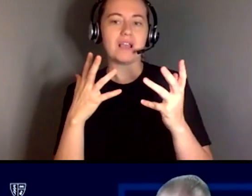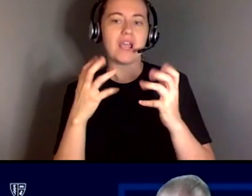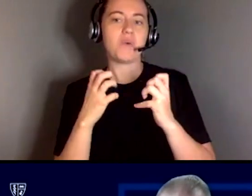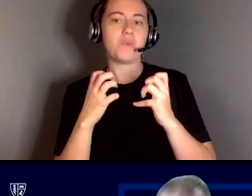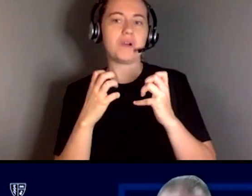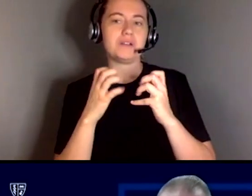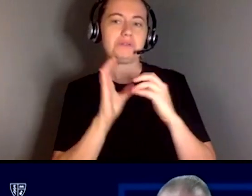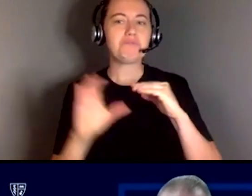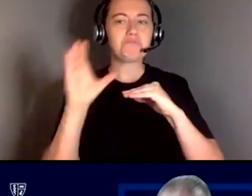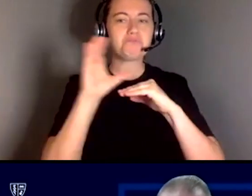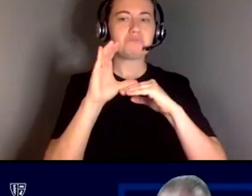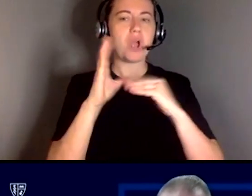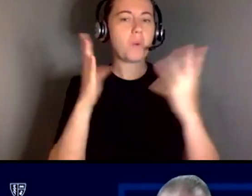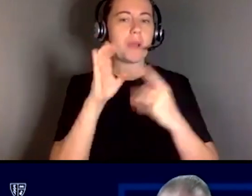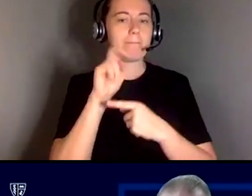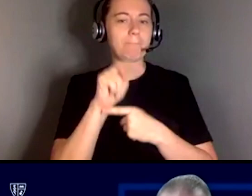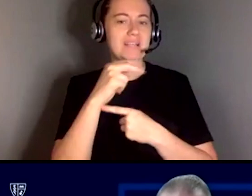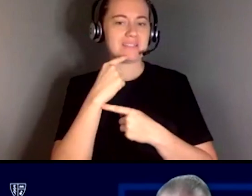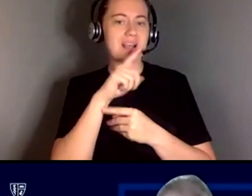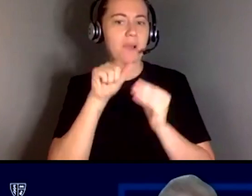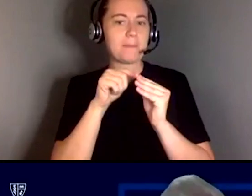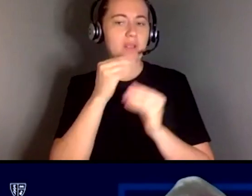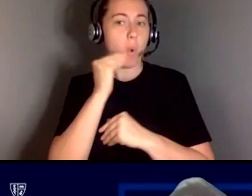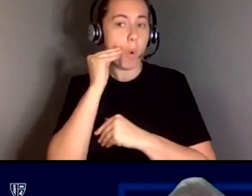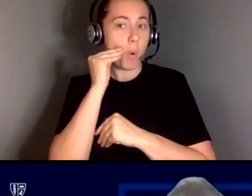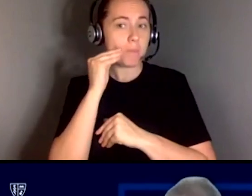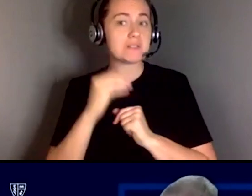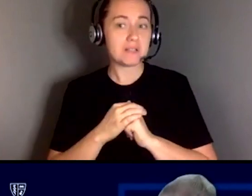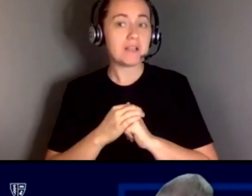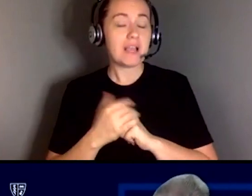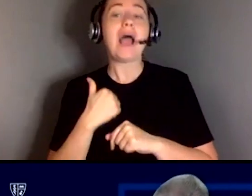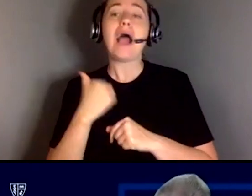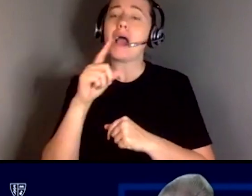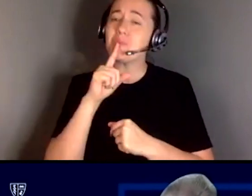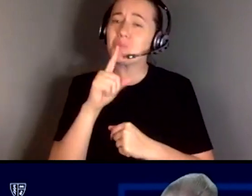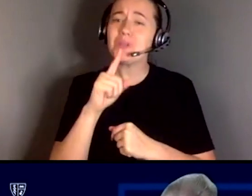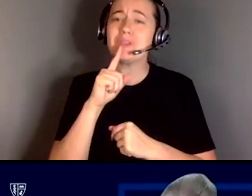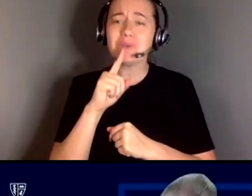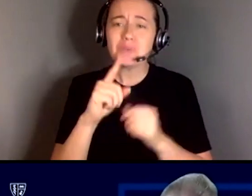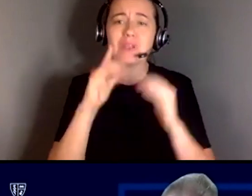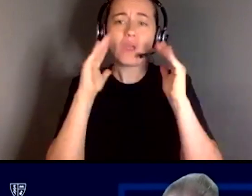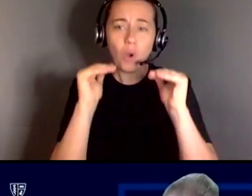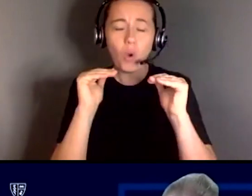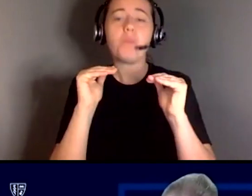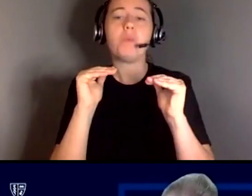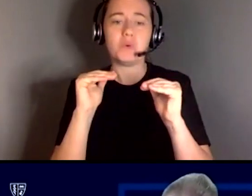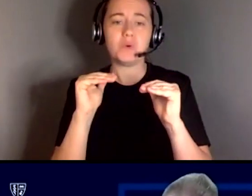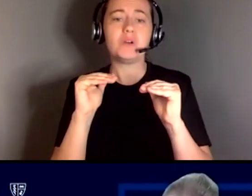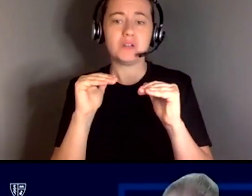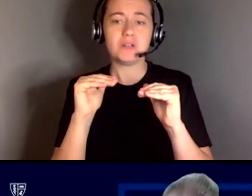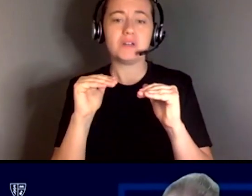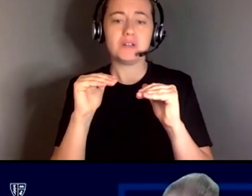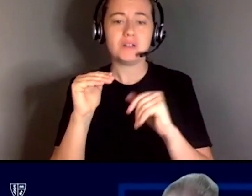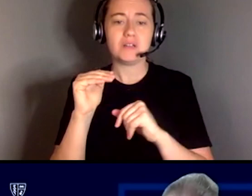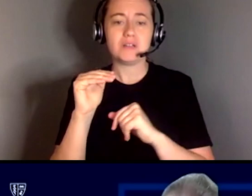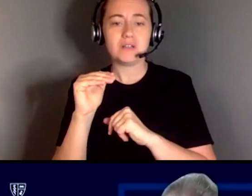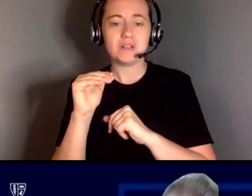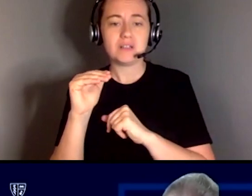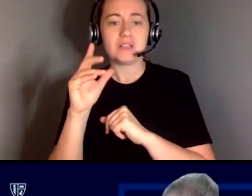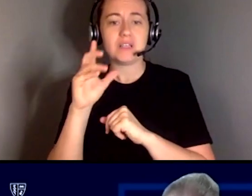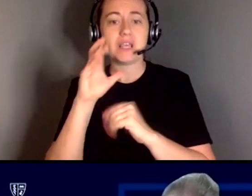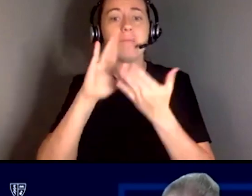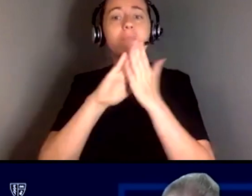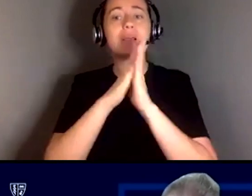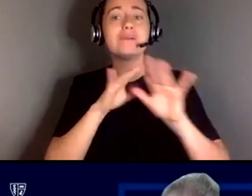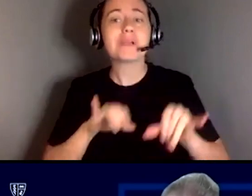Ben said about the homes. I really, really hope that it is commonplace, that home care